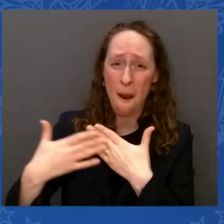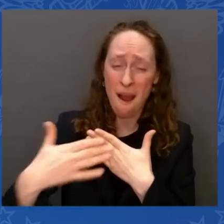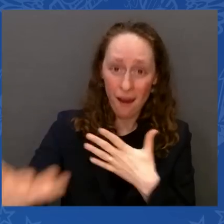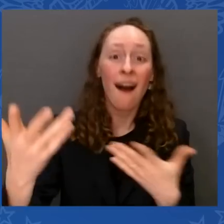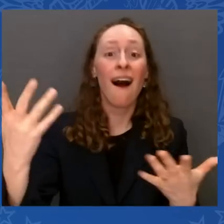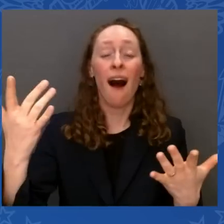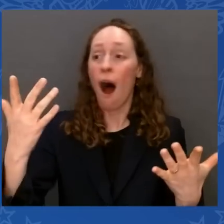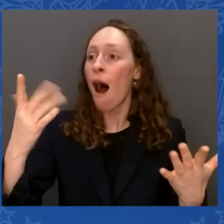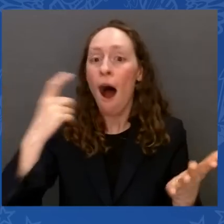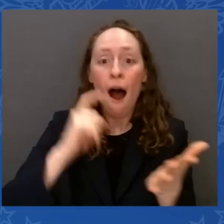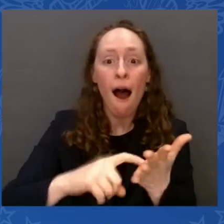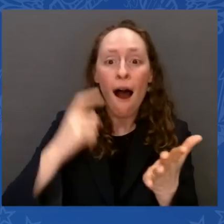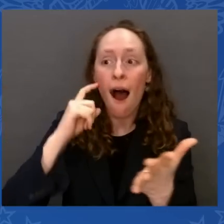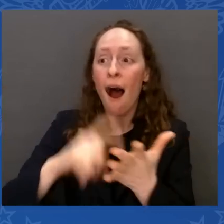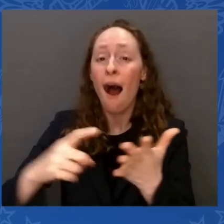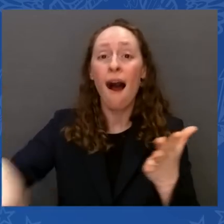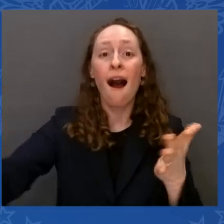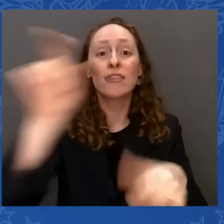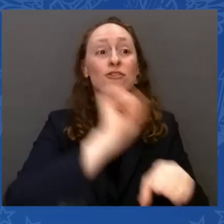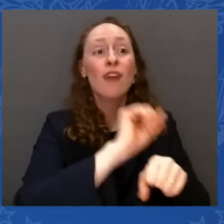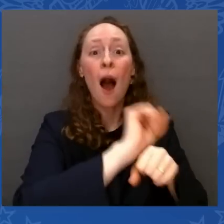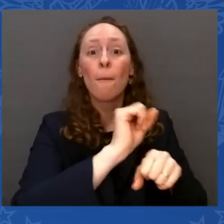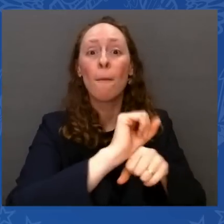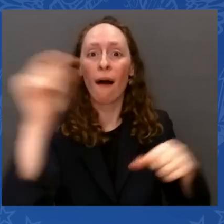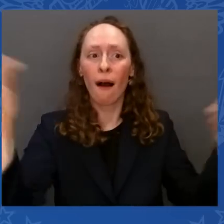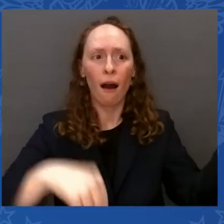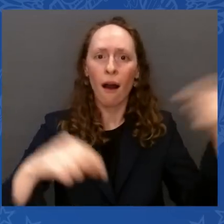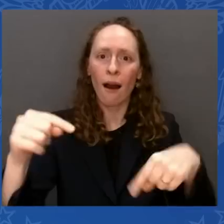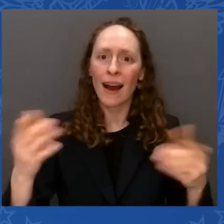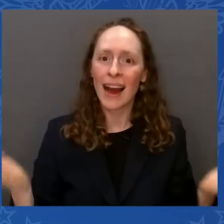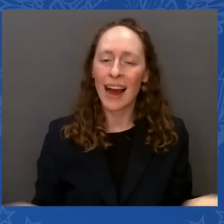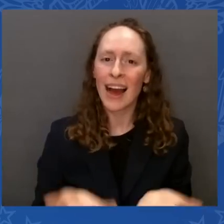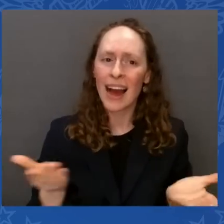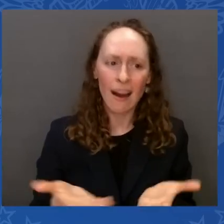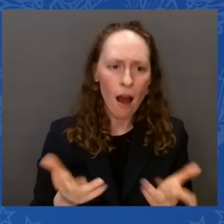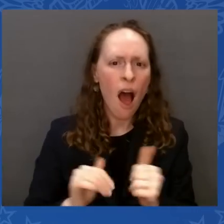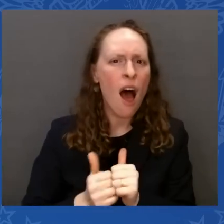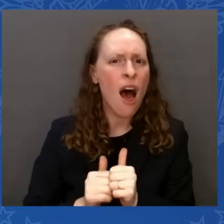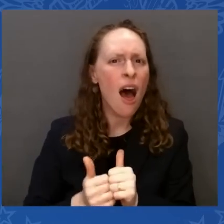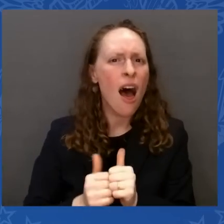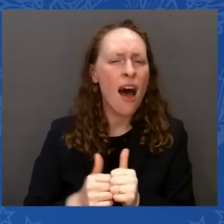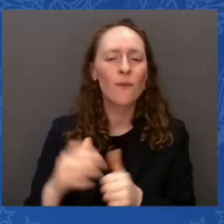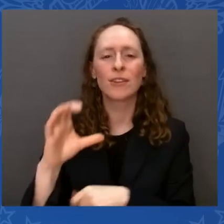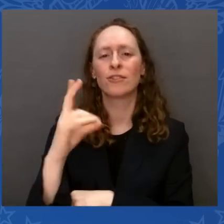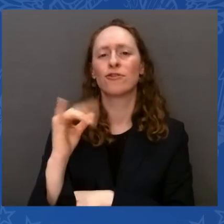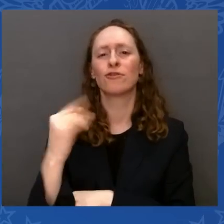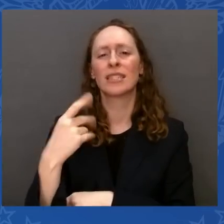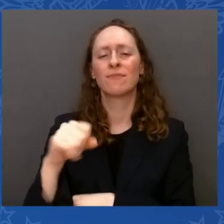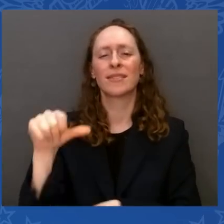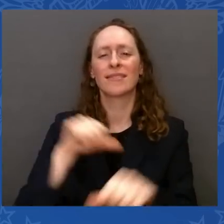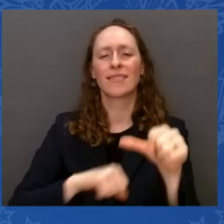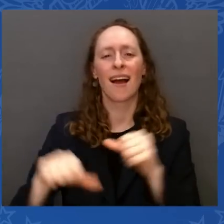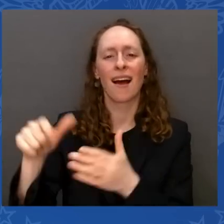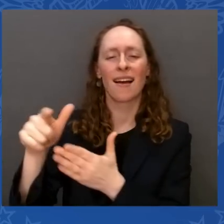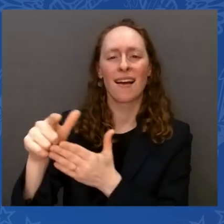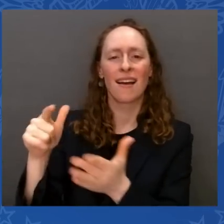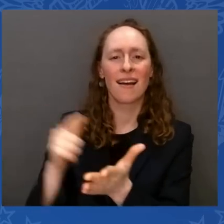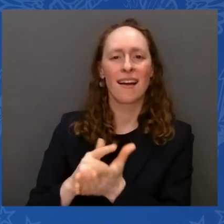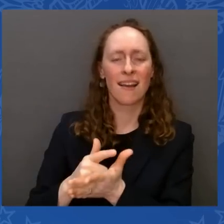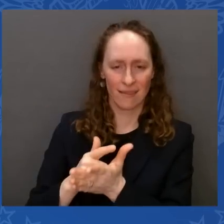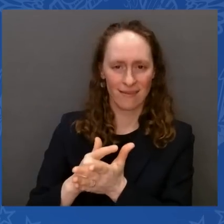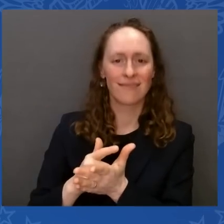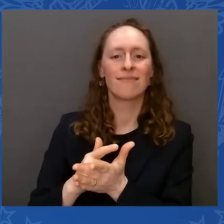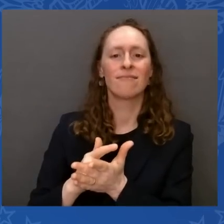the historic Chips and Science Act. Together, we are investing in the education of our young people, science, technology,